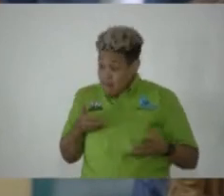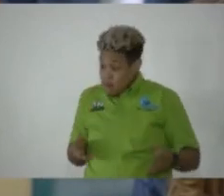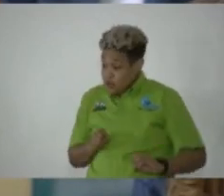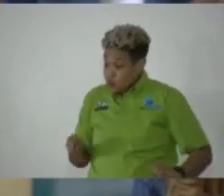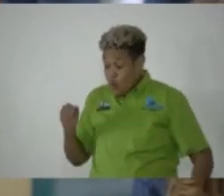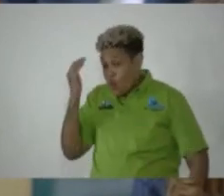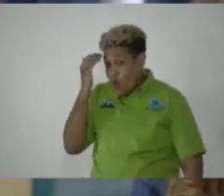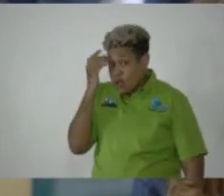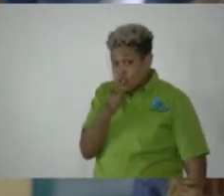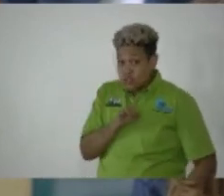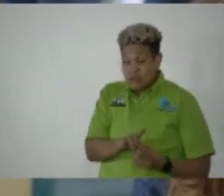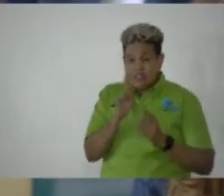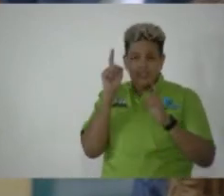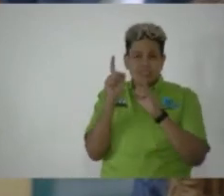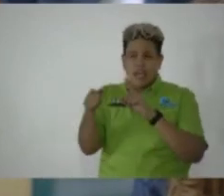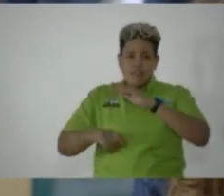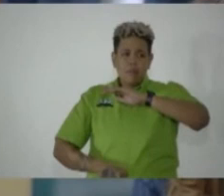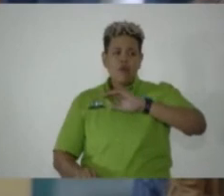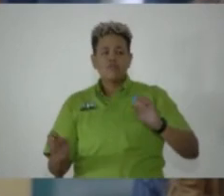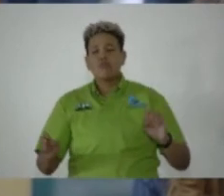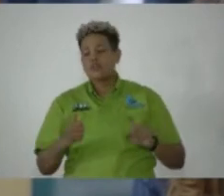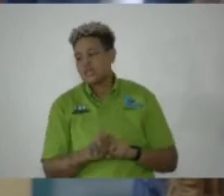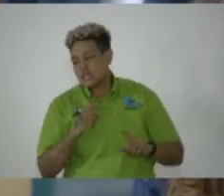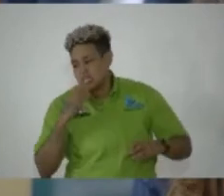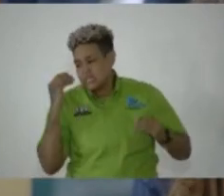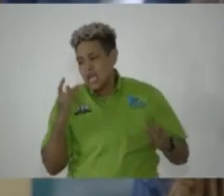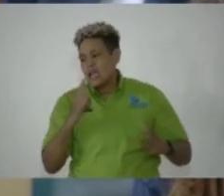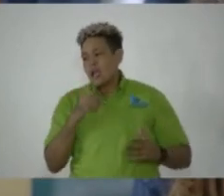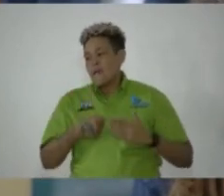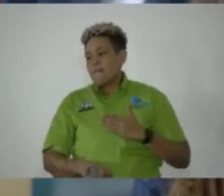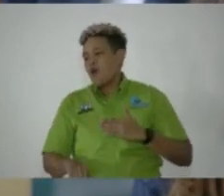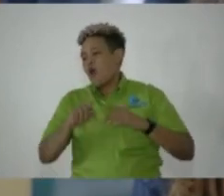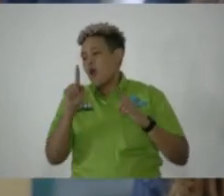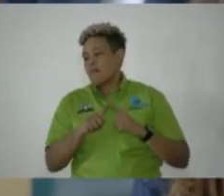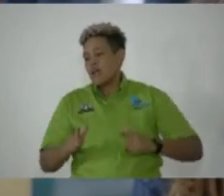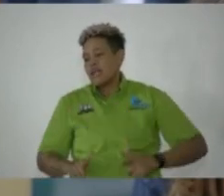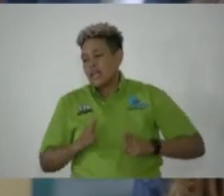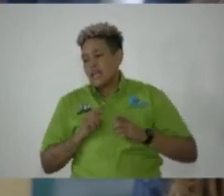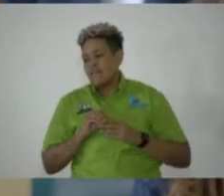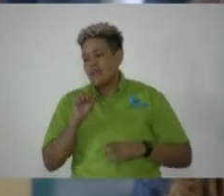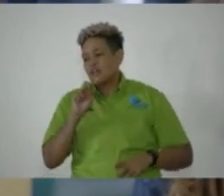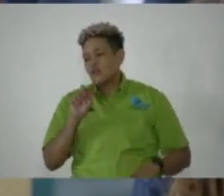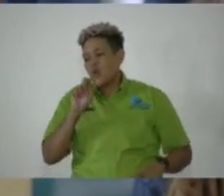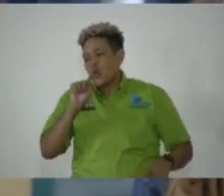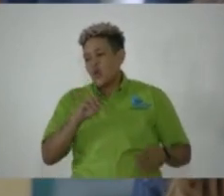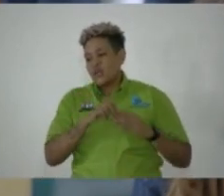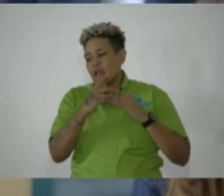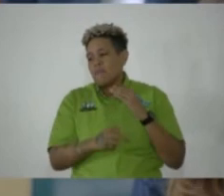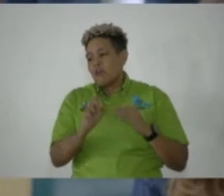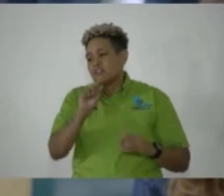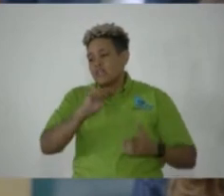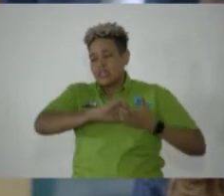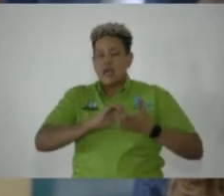knowledge of the date of his birth, save that he was born and lived in Stony God in the parish of St.